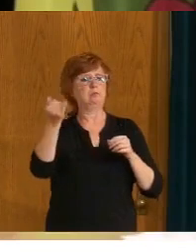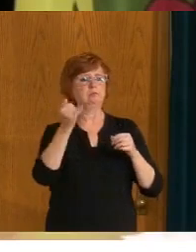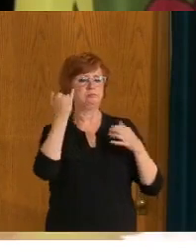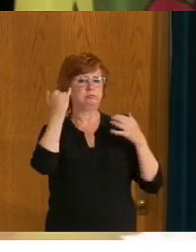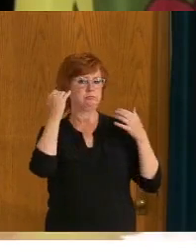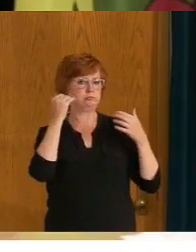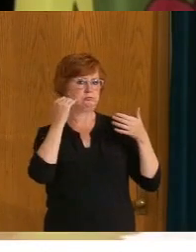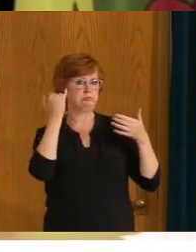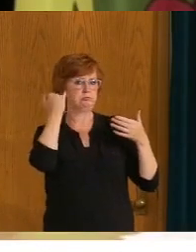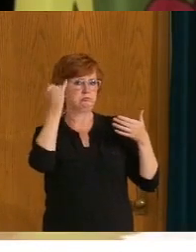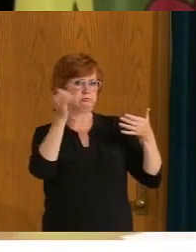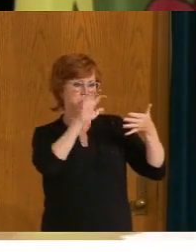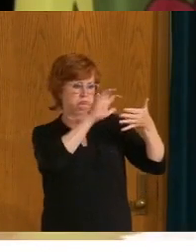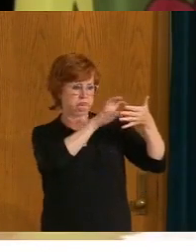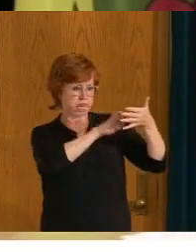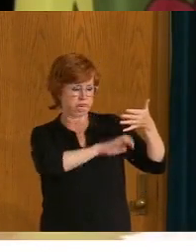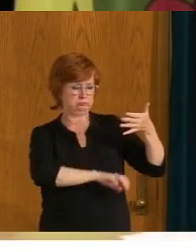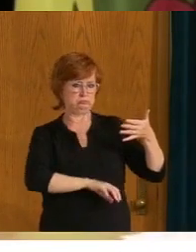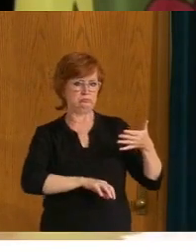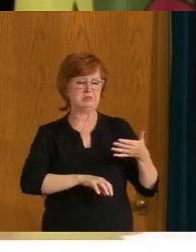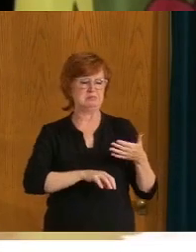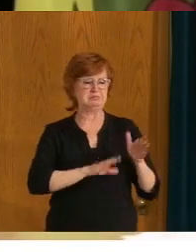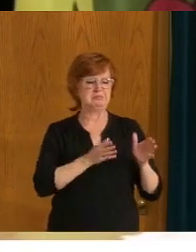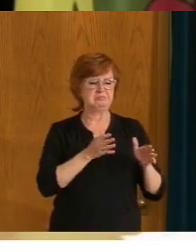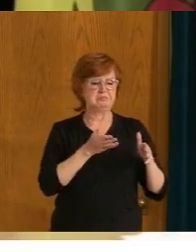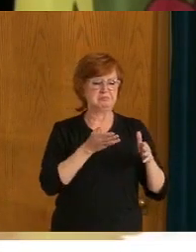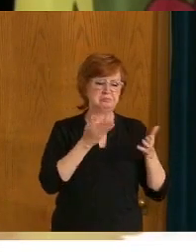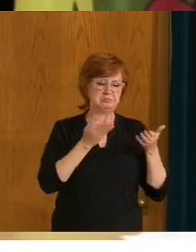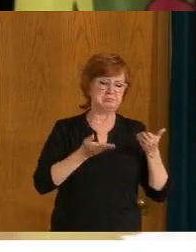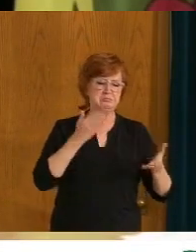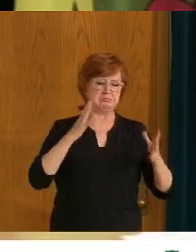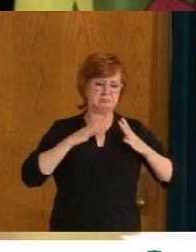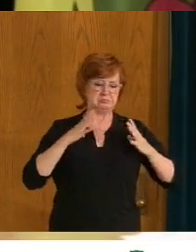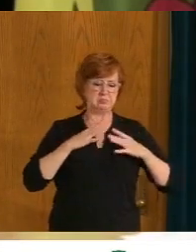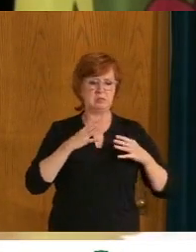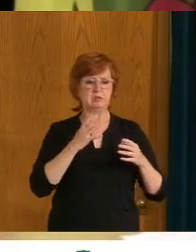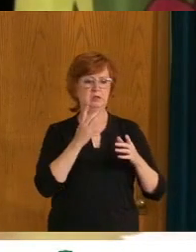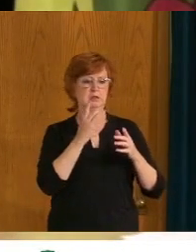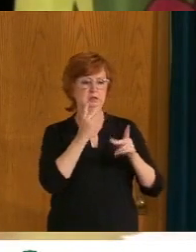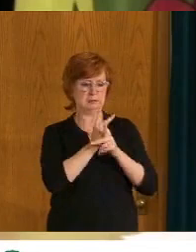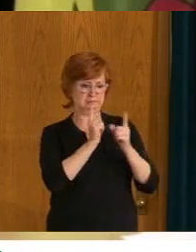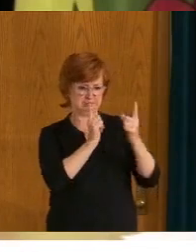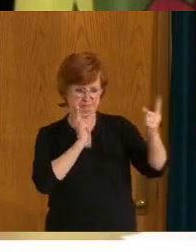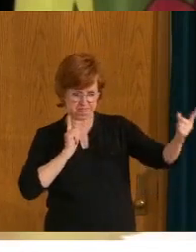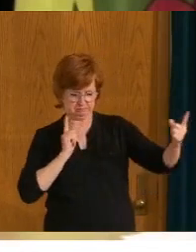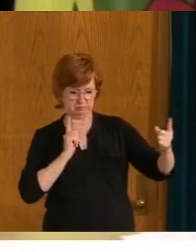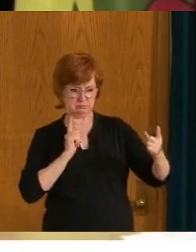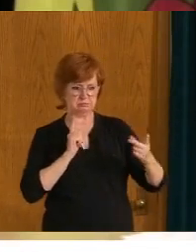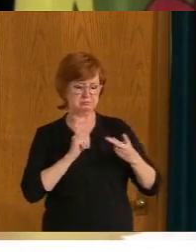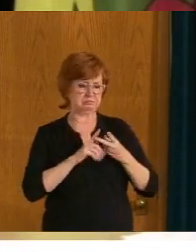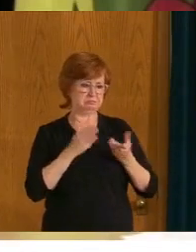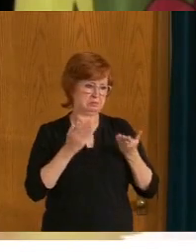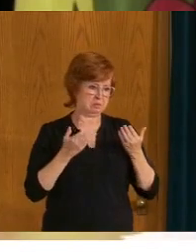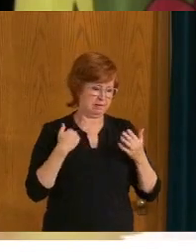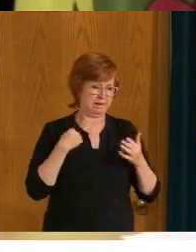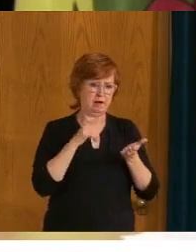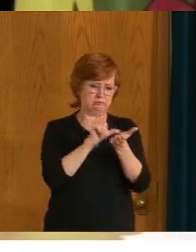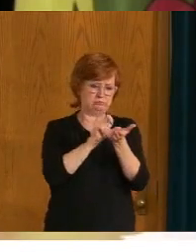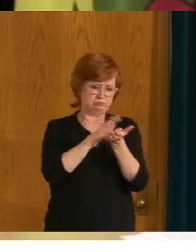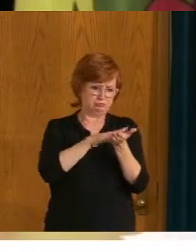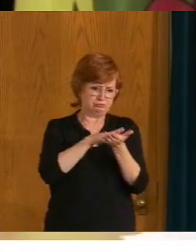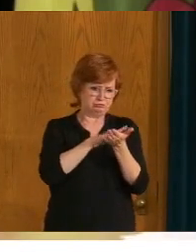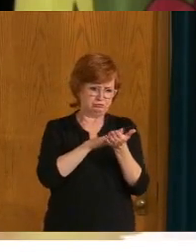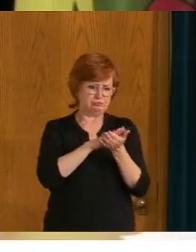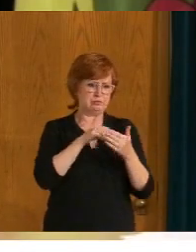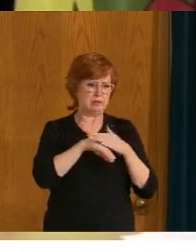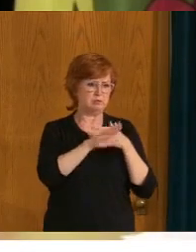access to, uh, hand, hand sanitizer, ensuring that you have, proper sanitary standards in your, in your, your place of business